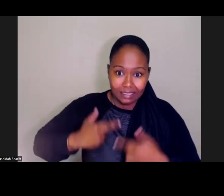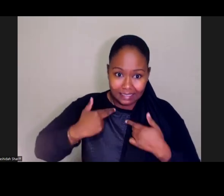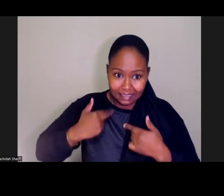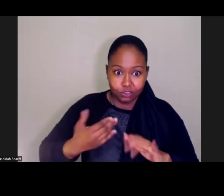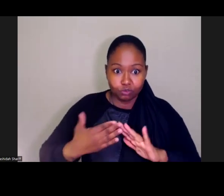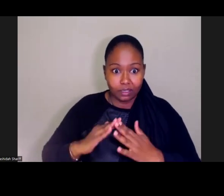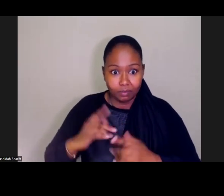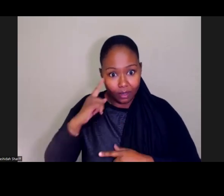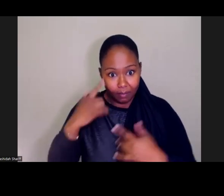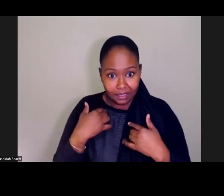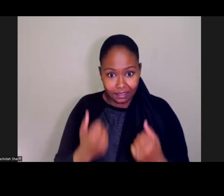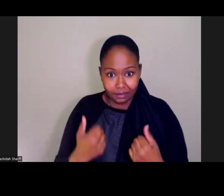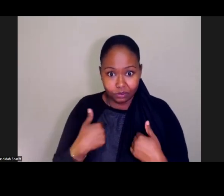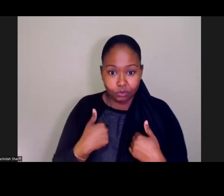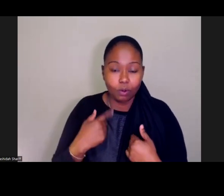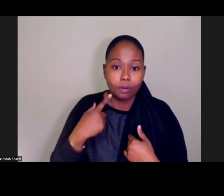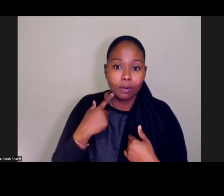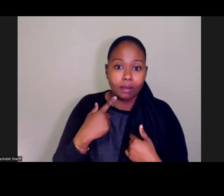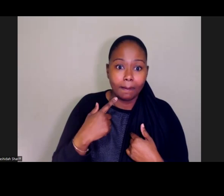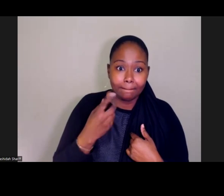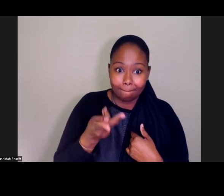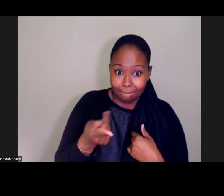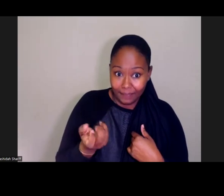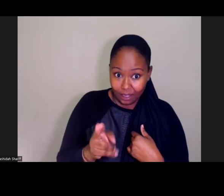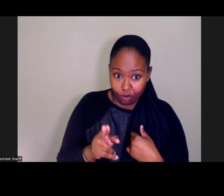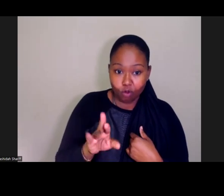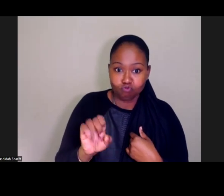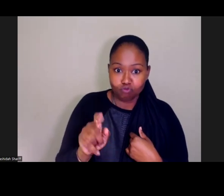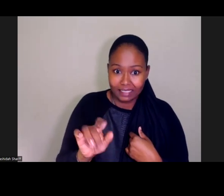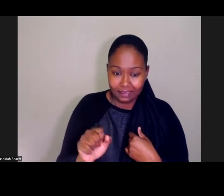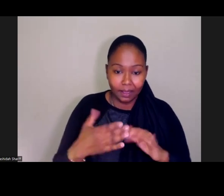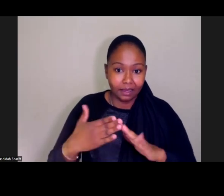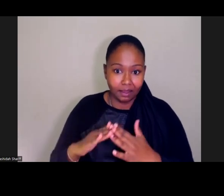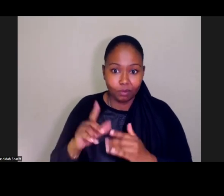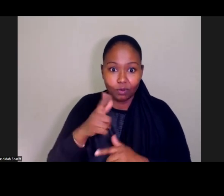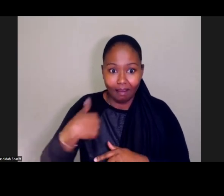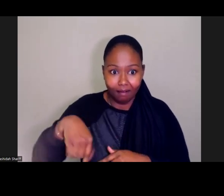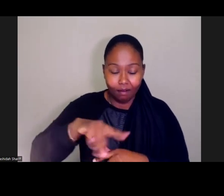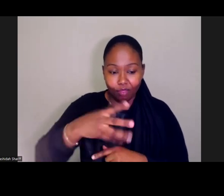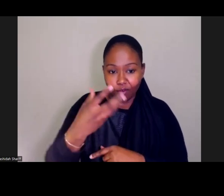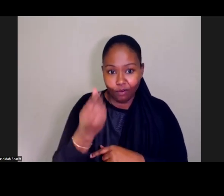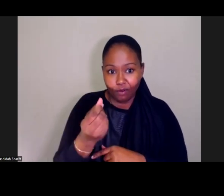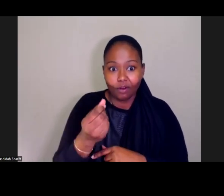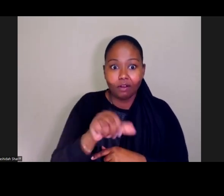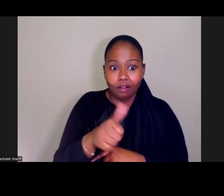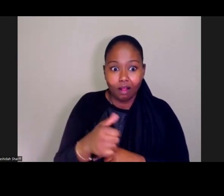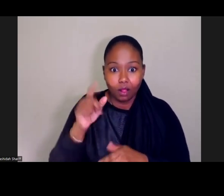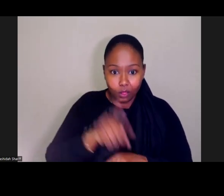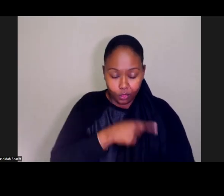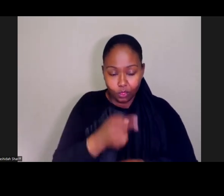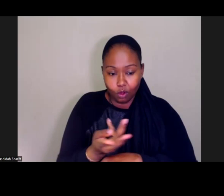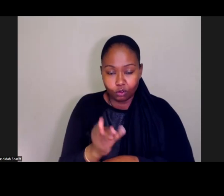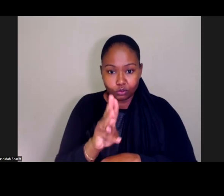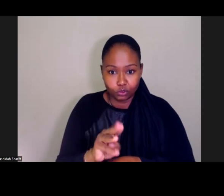residential, peer respite, community and outpatient behavioral And other clinically enriched, and and-term treatment and